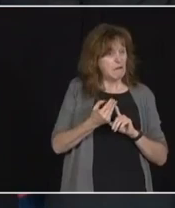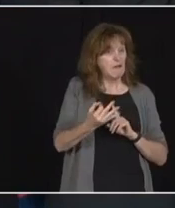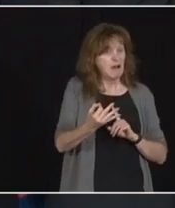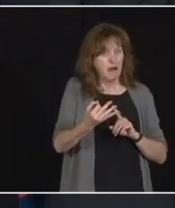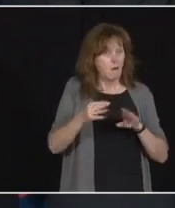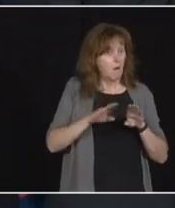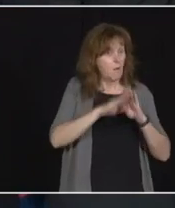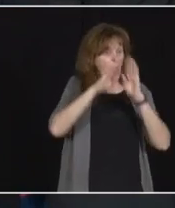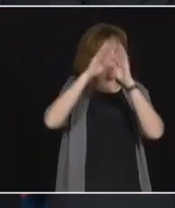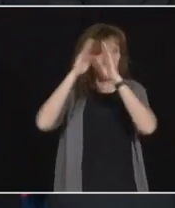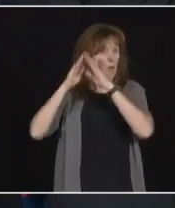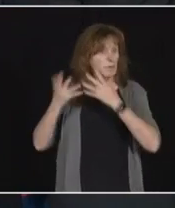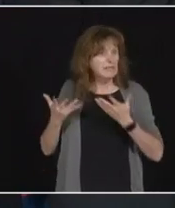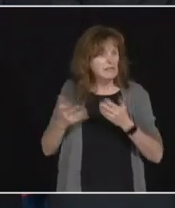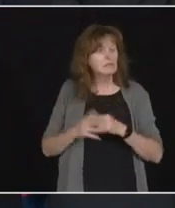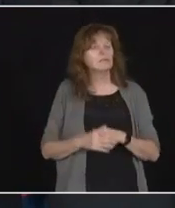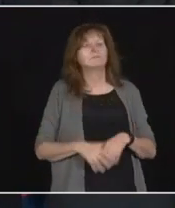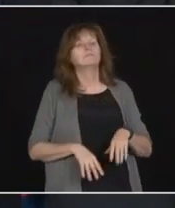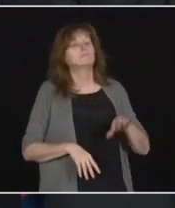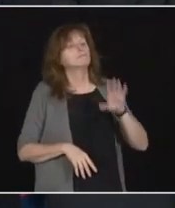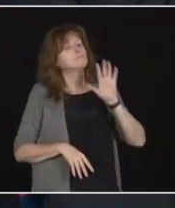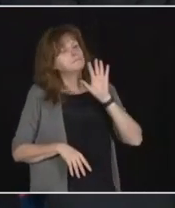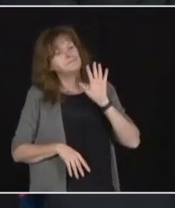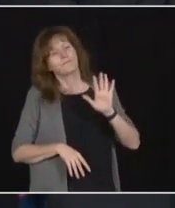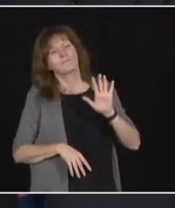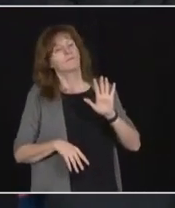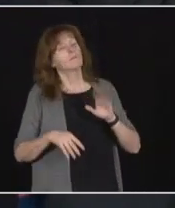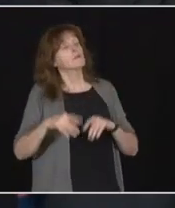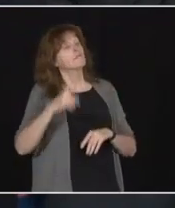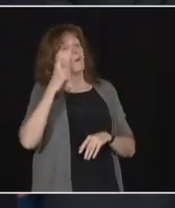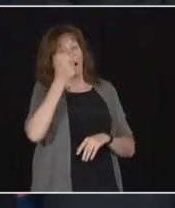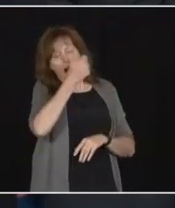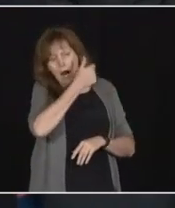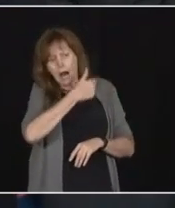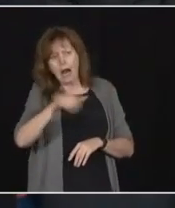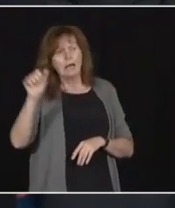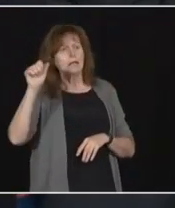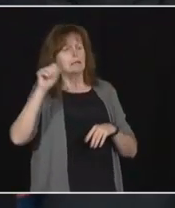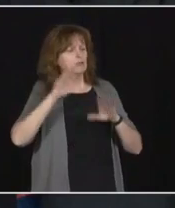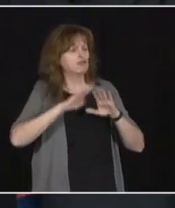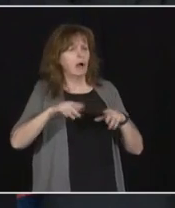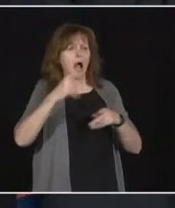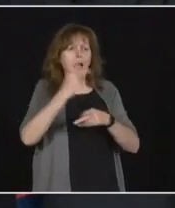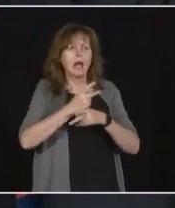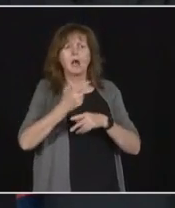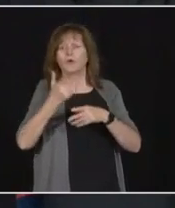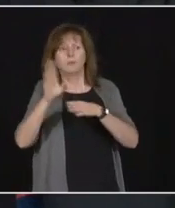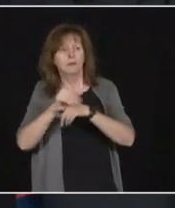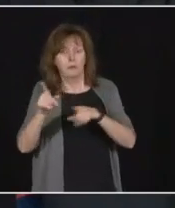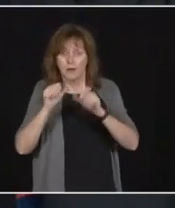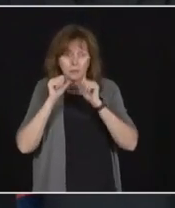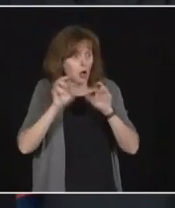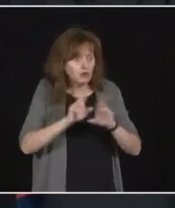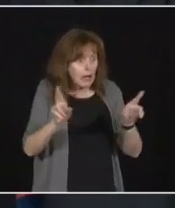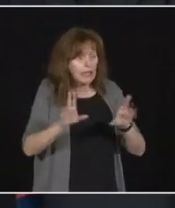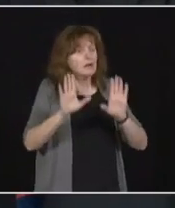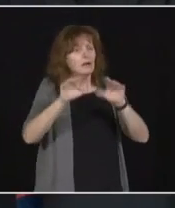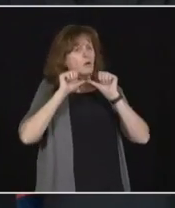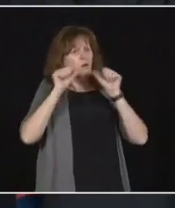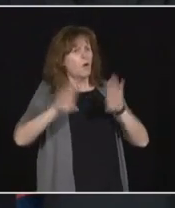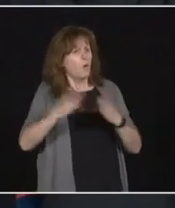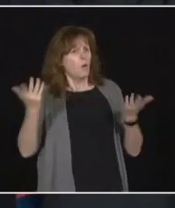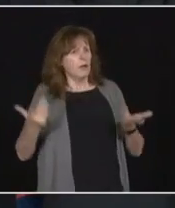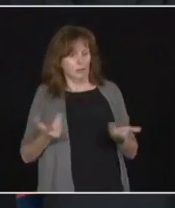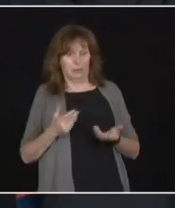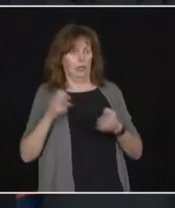and any business moving forward we open. If you aren't ready, any childcare centres, don't open. There's not an emergency. You don't have to rush.